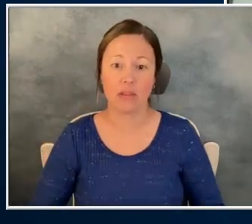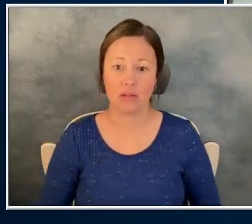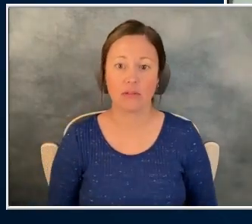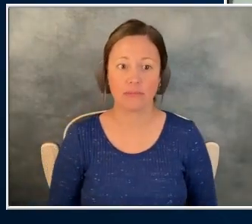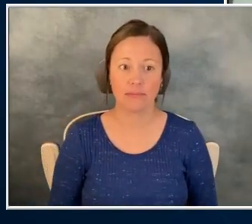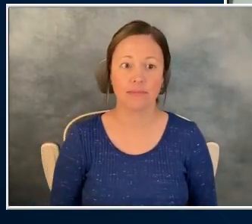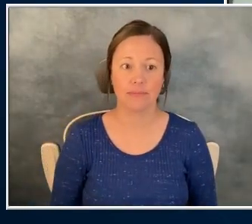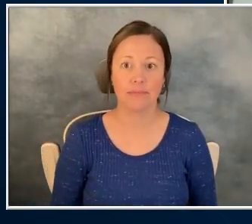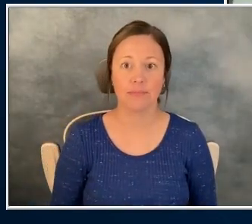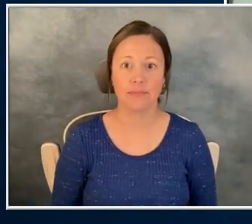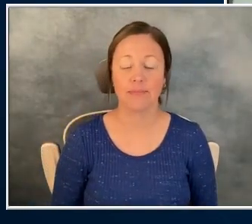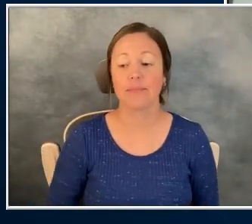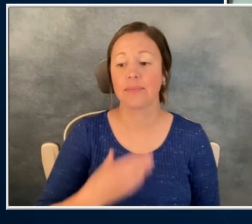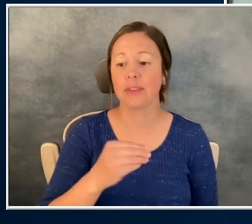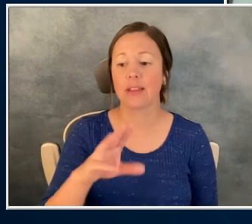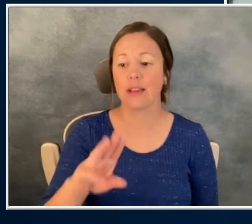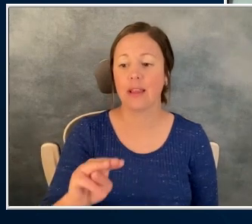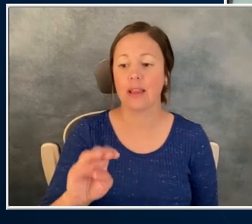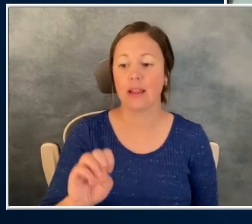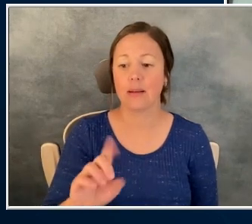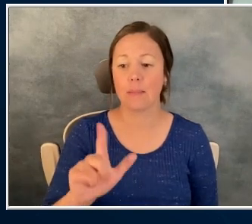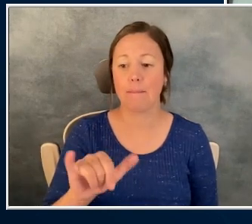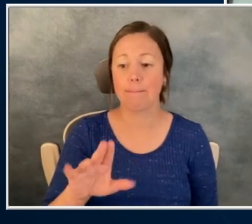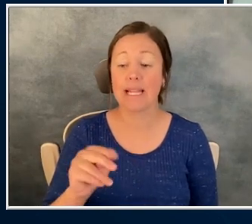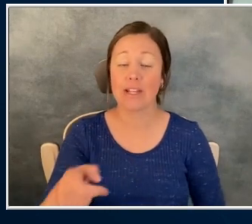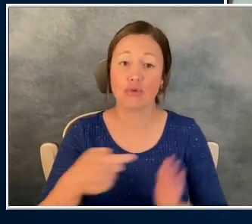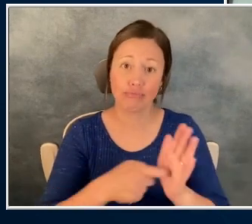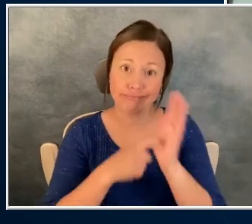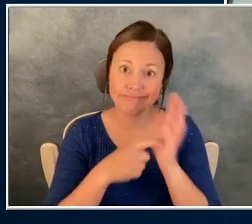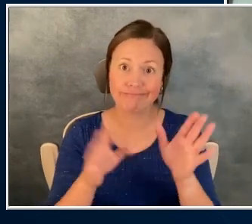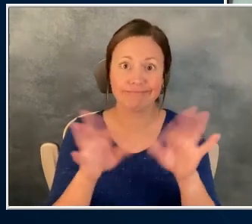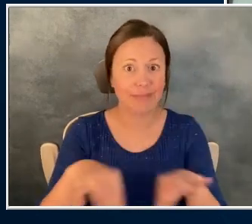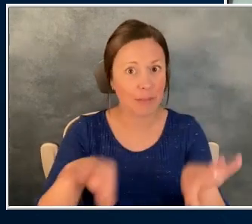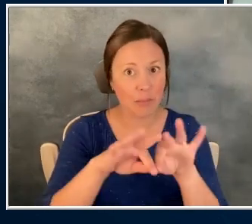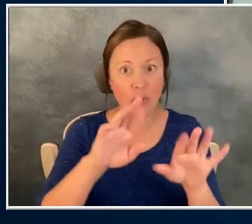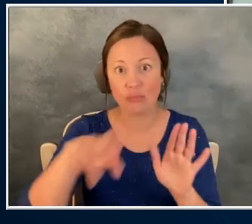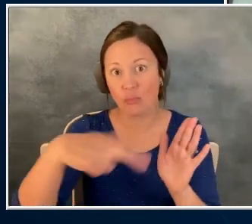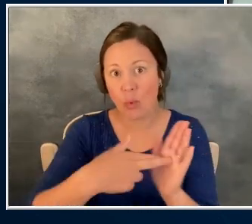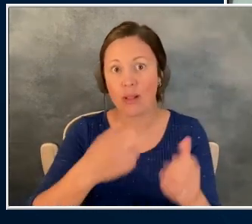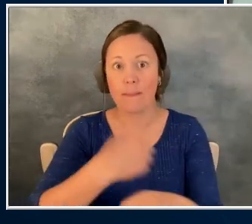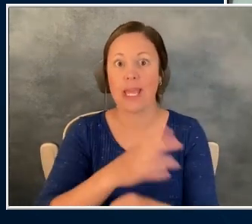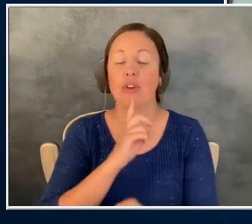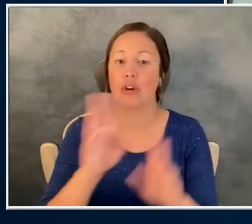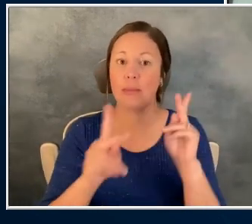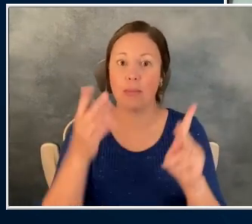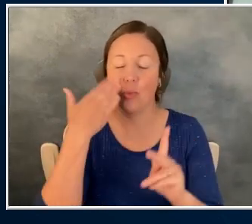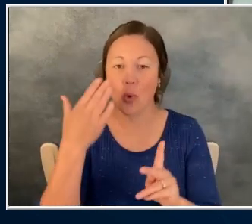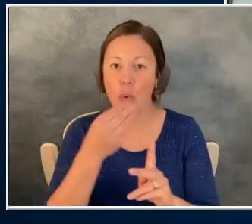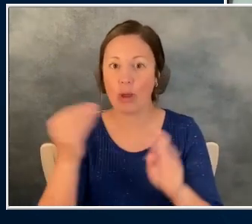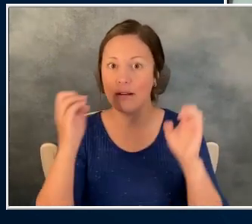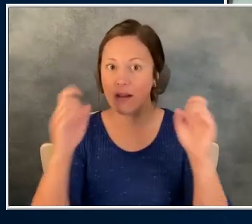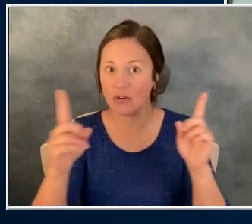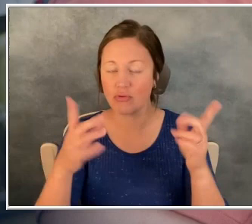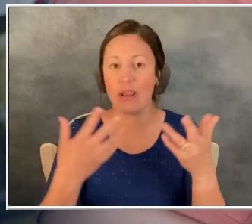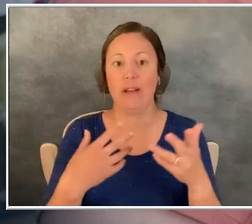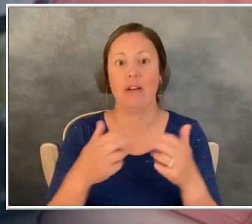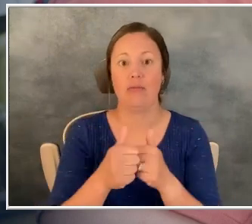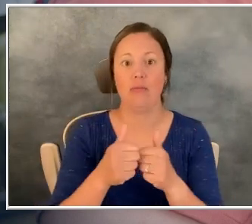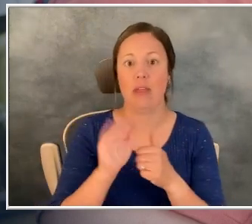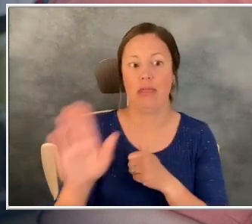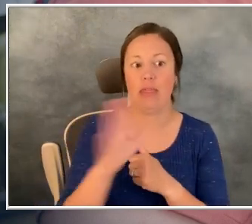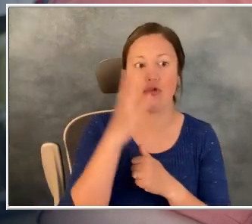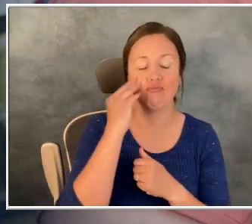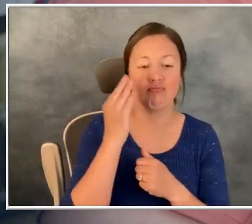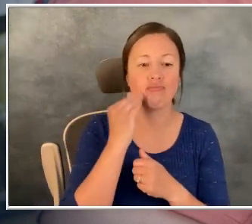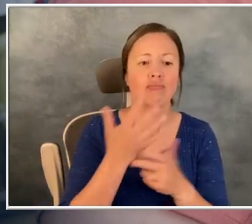And Malin, you play a key role in that in making sure people know and they're educated on both ends of this journey. What would you like our viewers